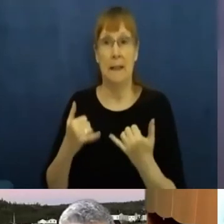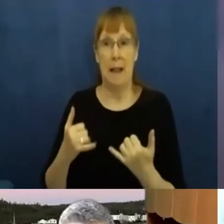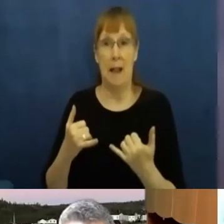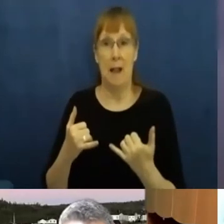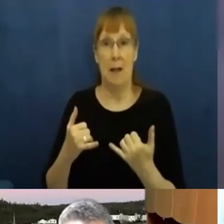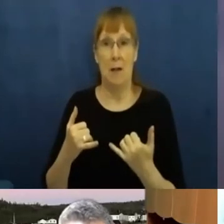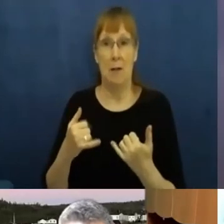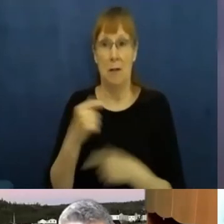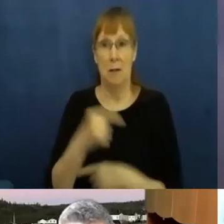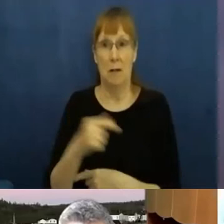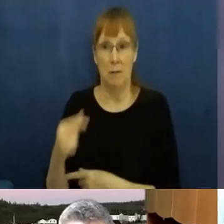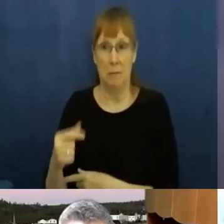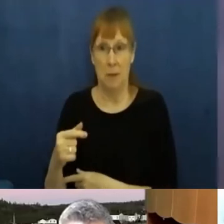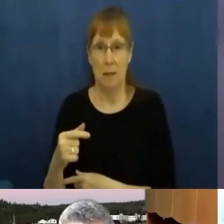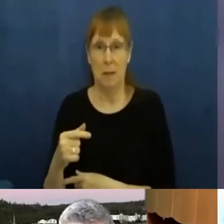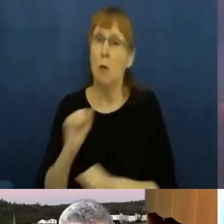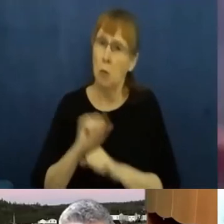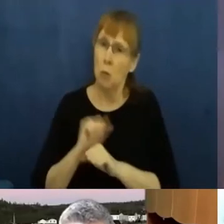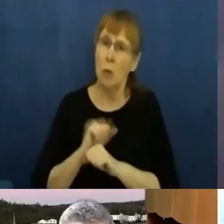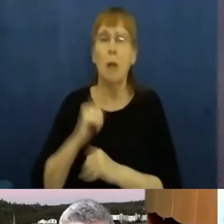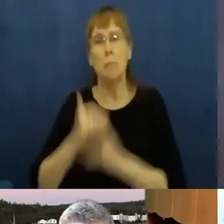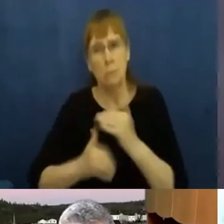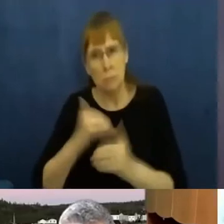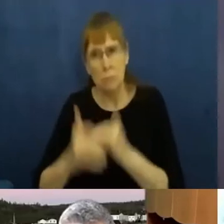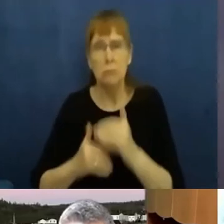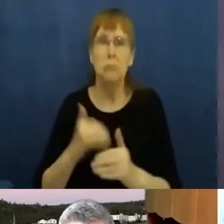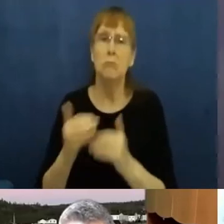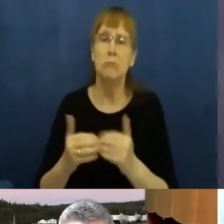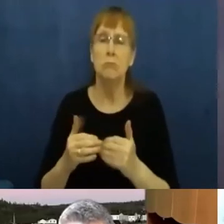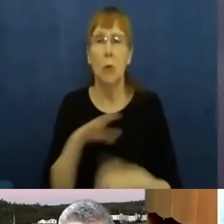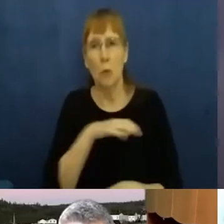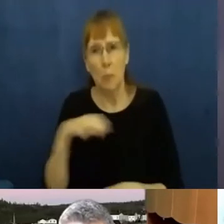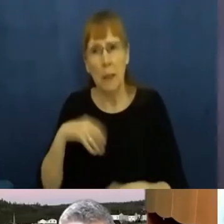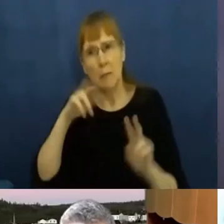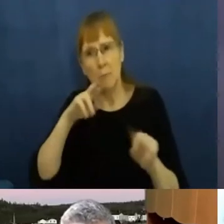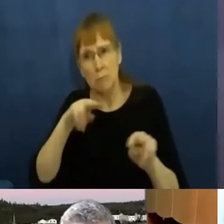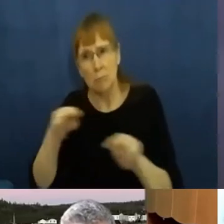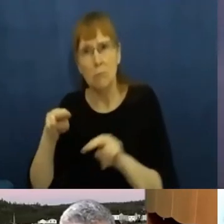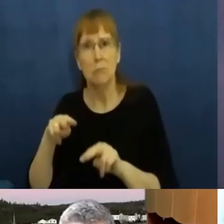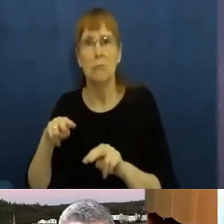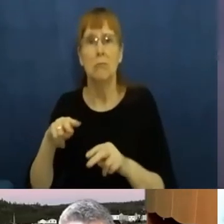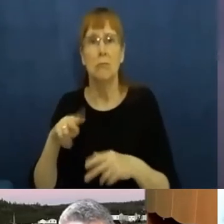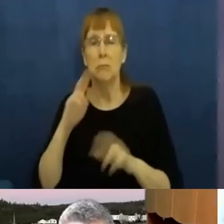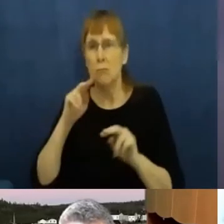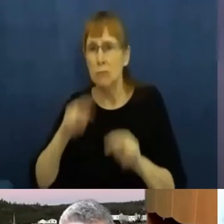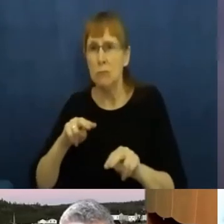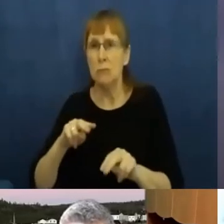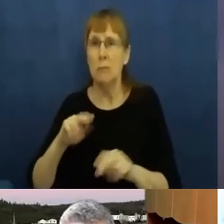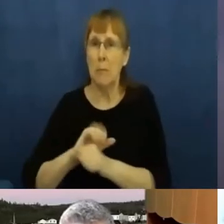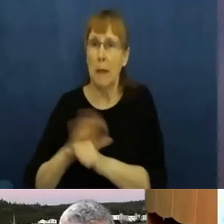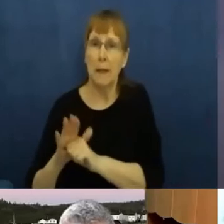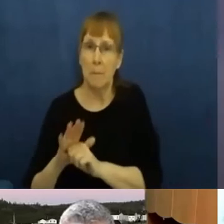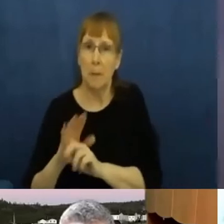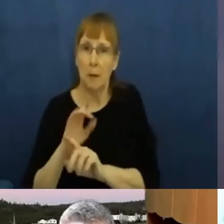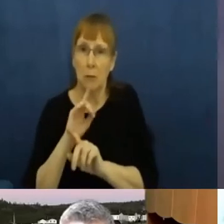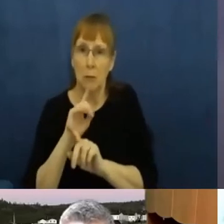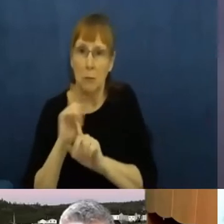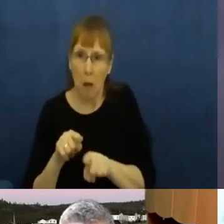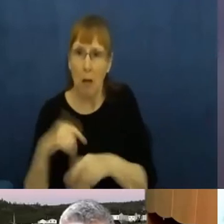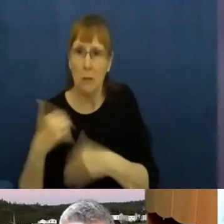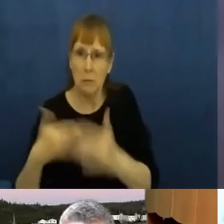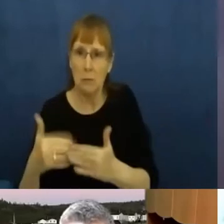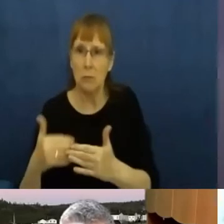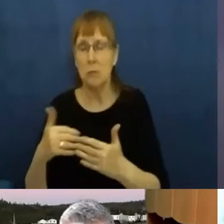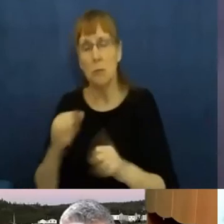Certainly we're getting work done. We're doing our oversight work and we're looking at, you know, the pandemic response in committee. But